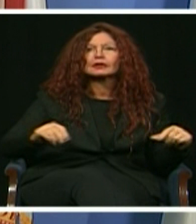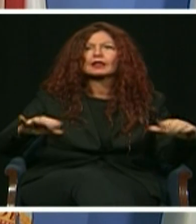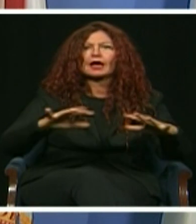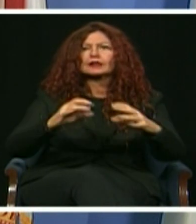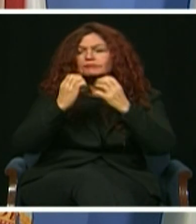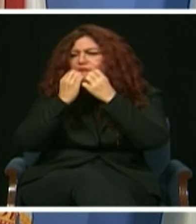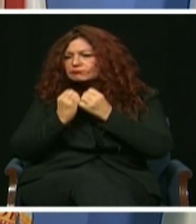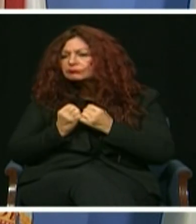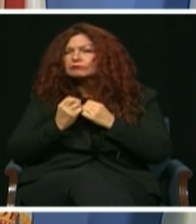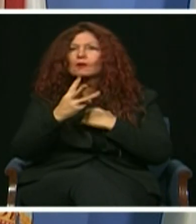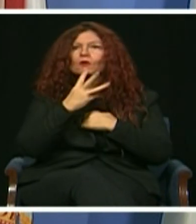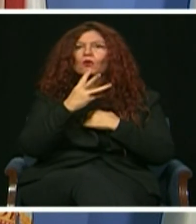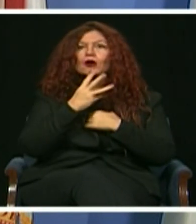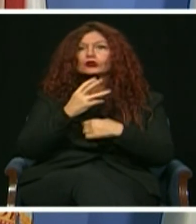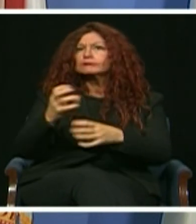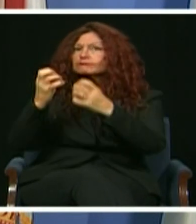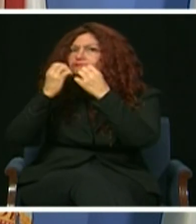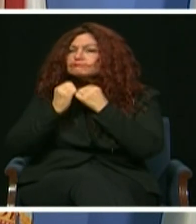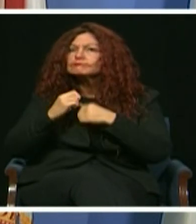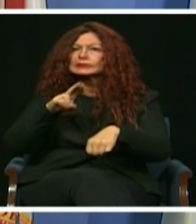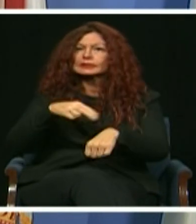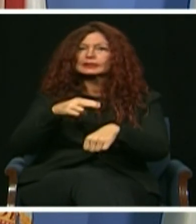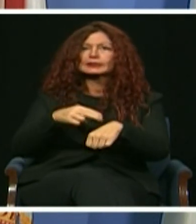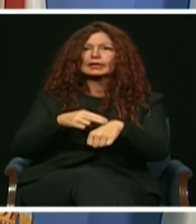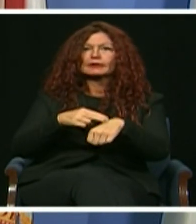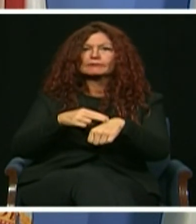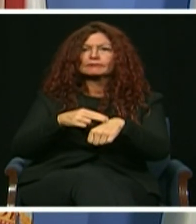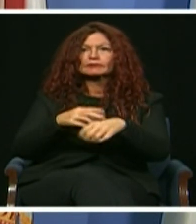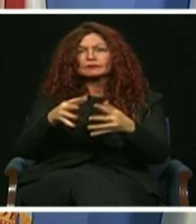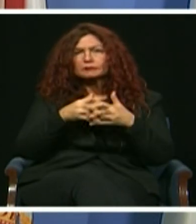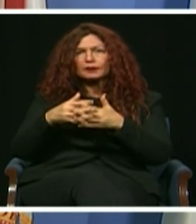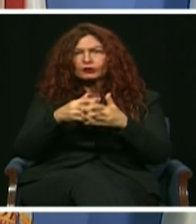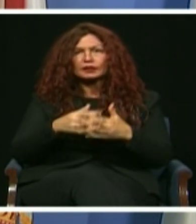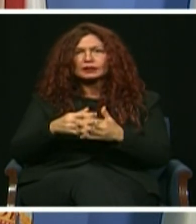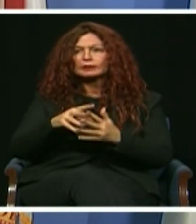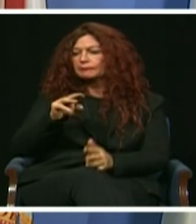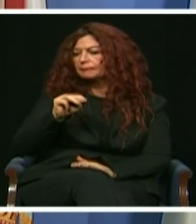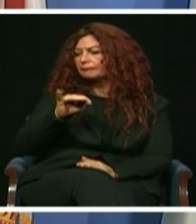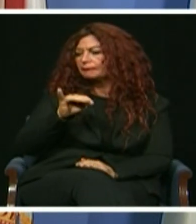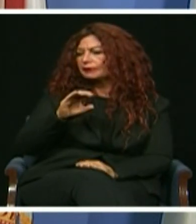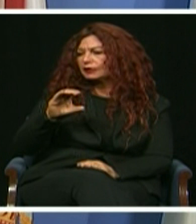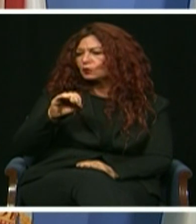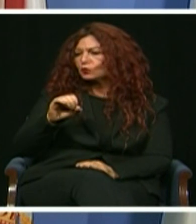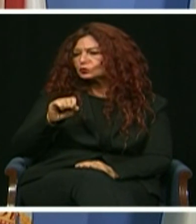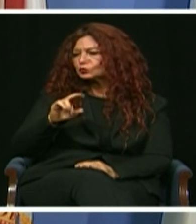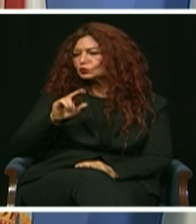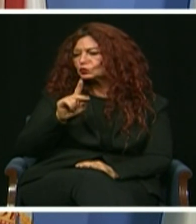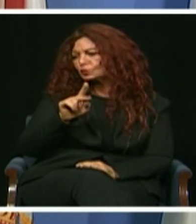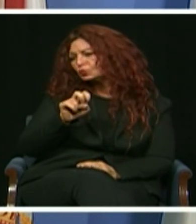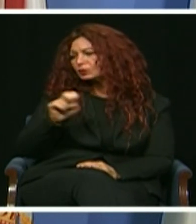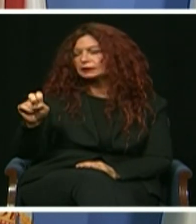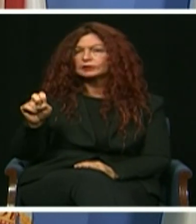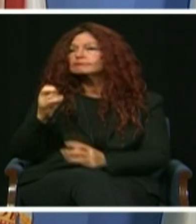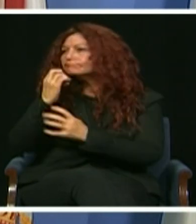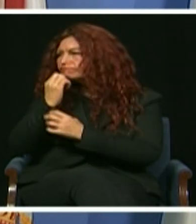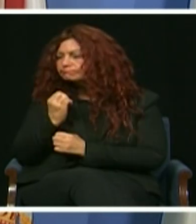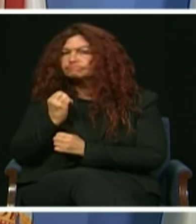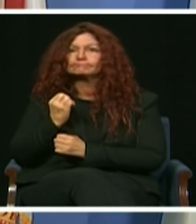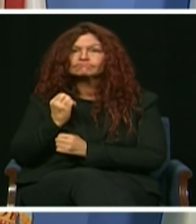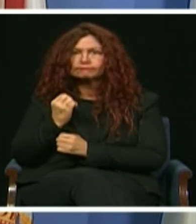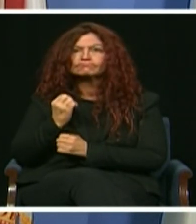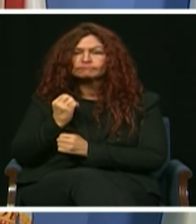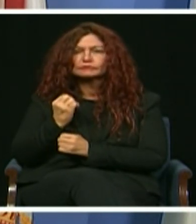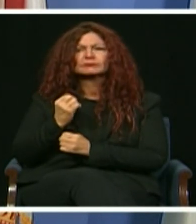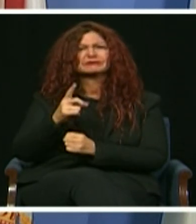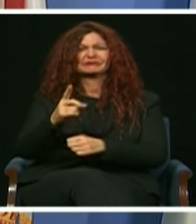continue as watchful stewards of our natural heritage. We will work with you. There has never been a challenge we could not overcome